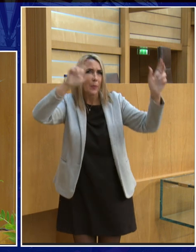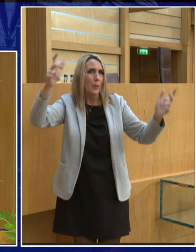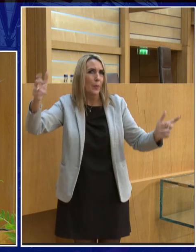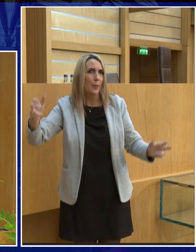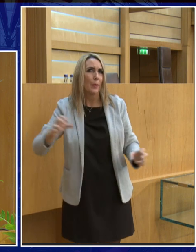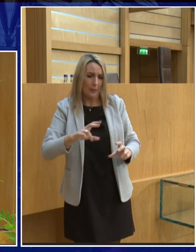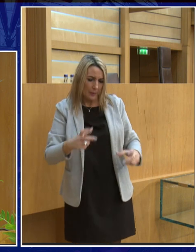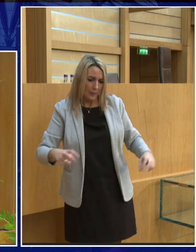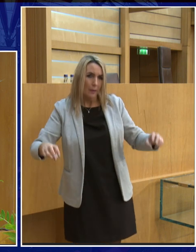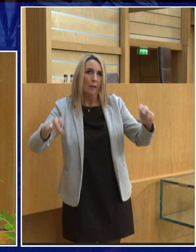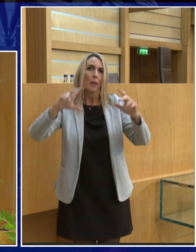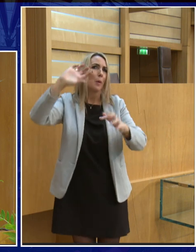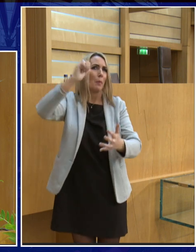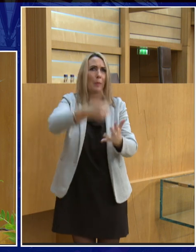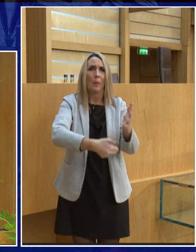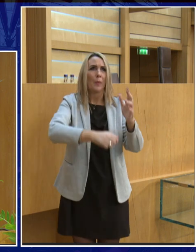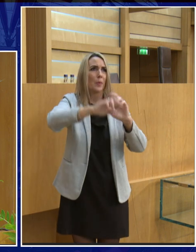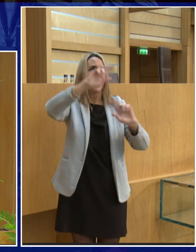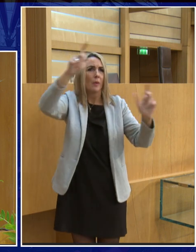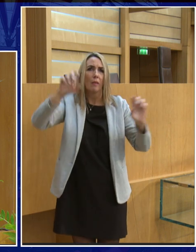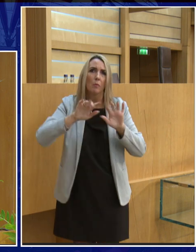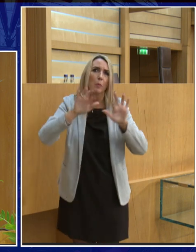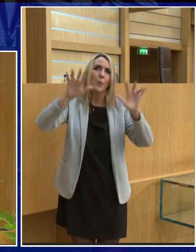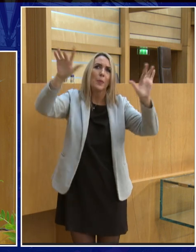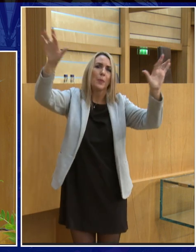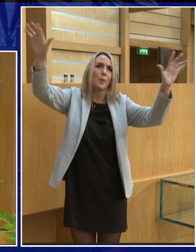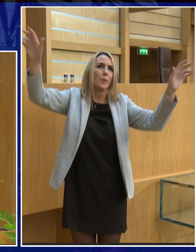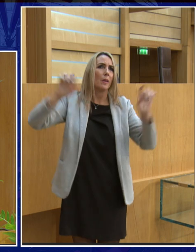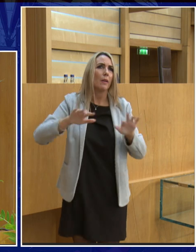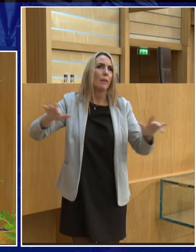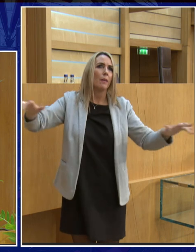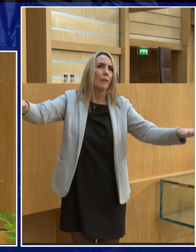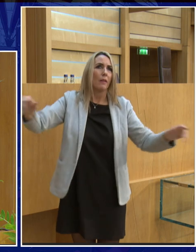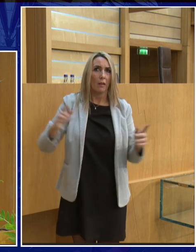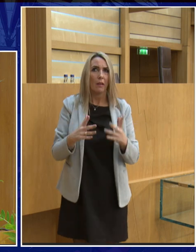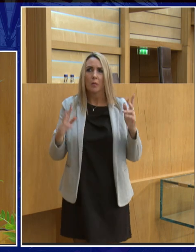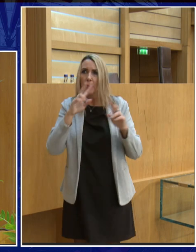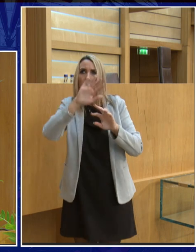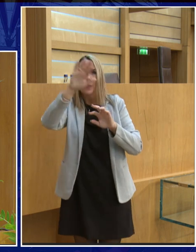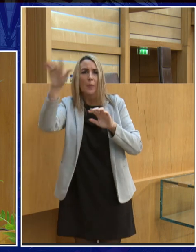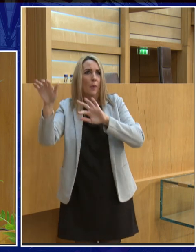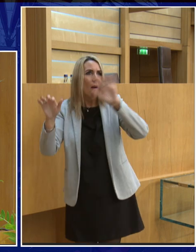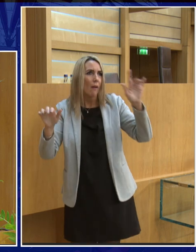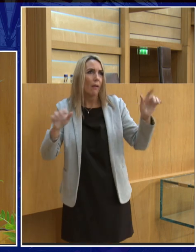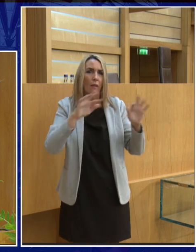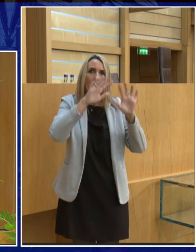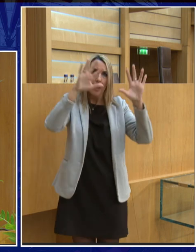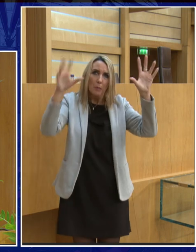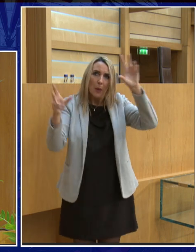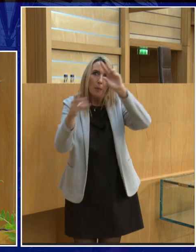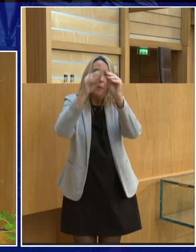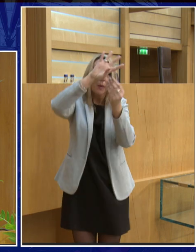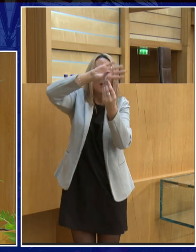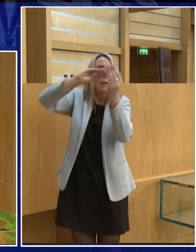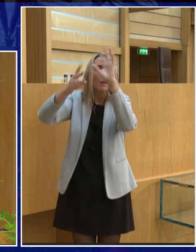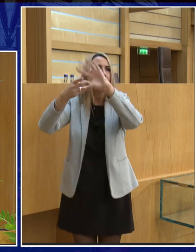planet we call fear hit the earth and it sent all this debris out into space and this debris was around the earth and it slowly clumped together we call it